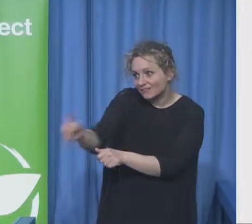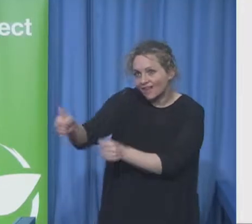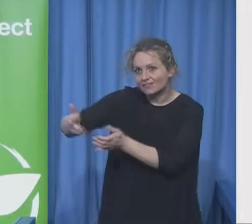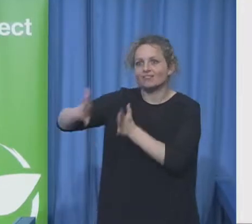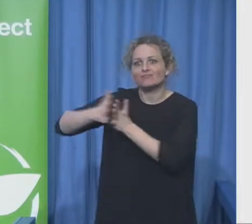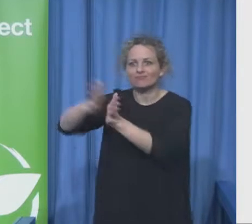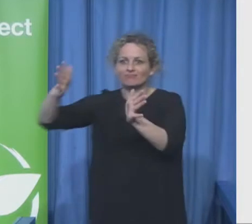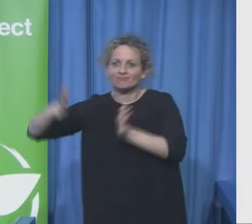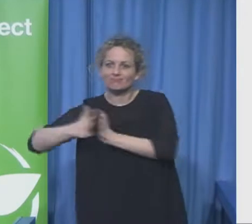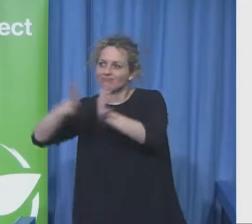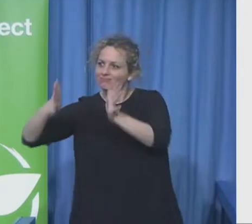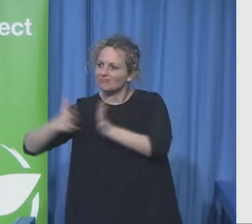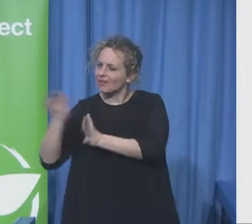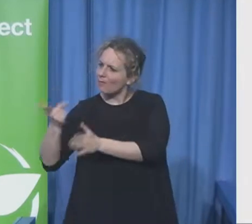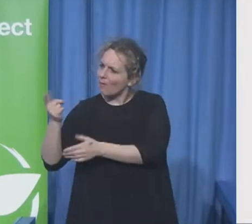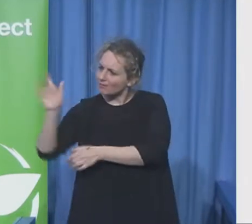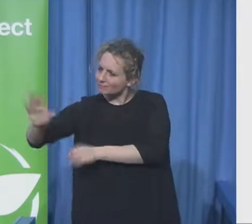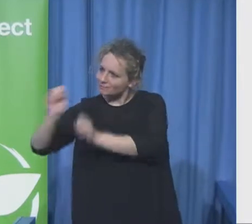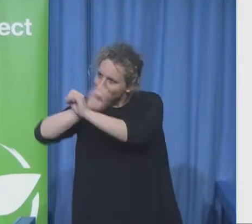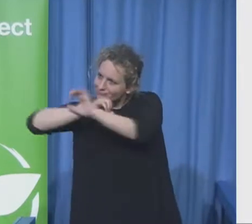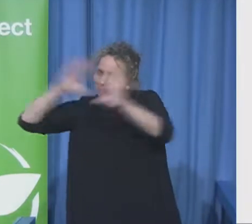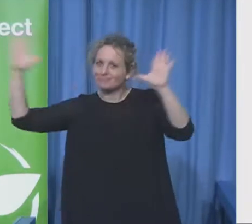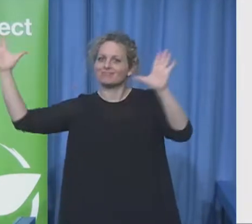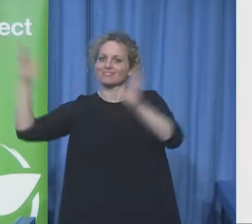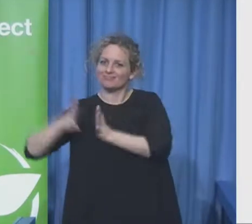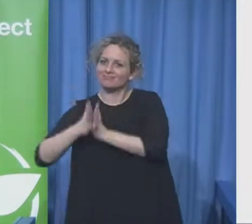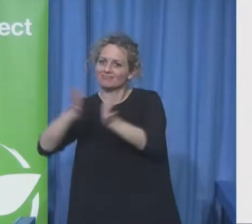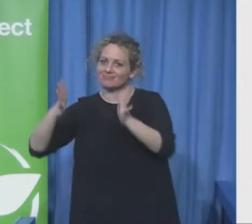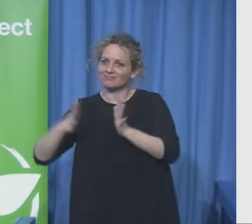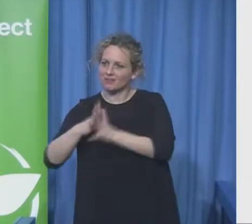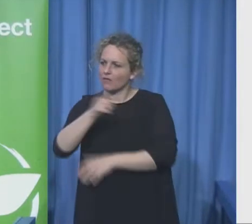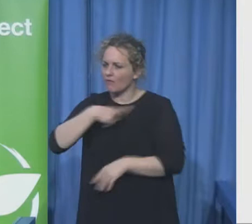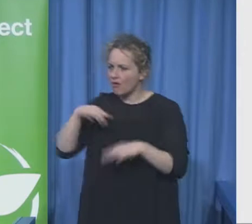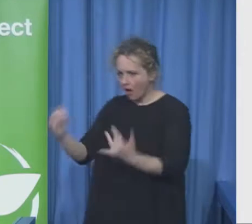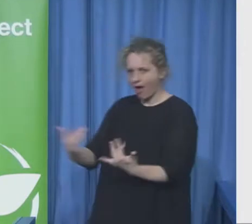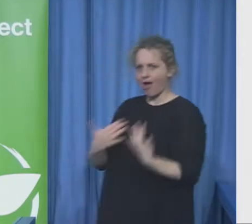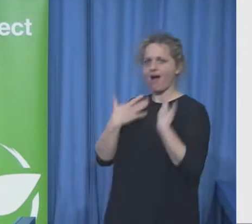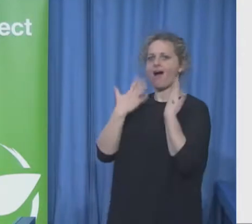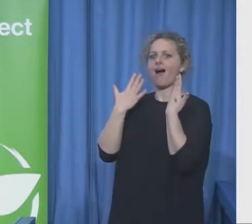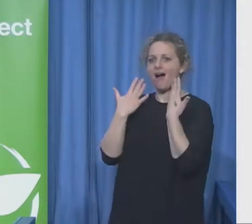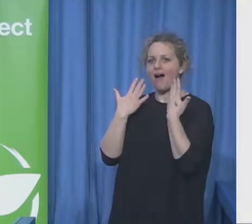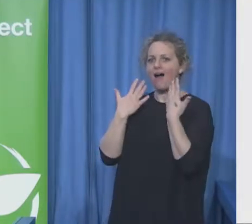in order to tackle these stereotypes and change these perceptions thank you